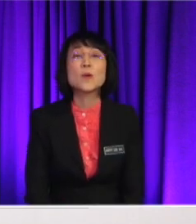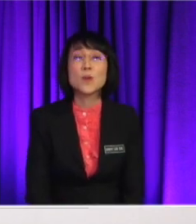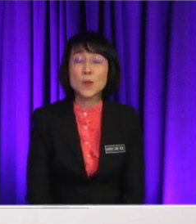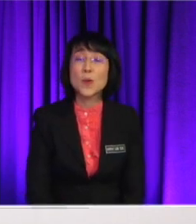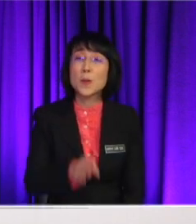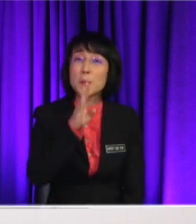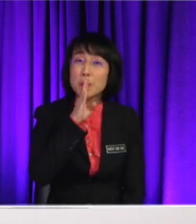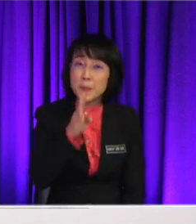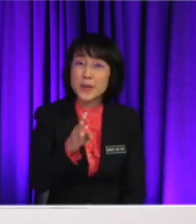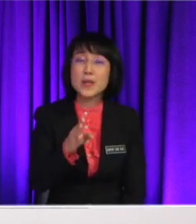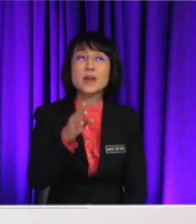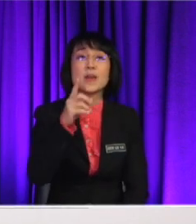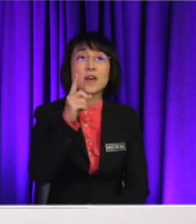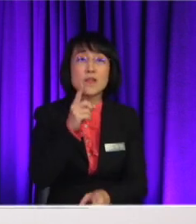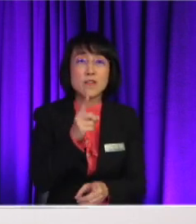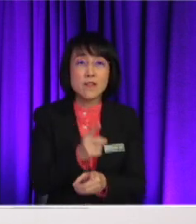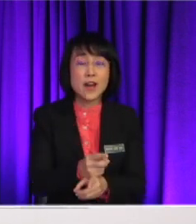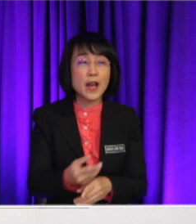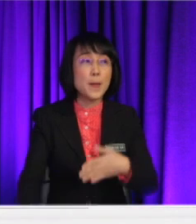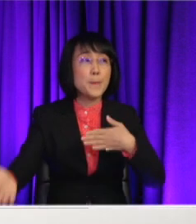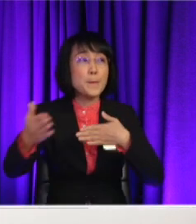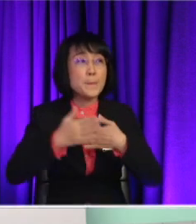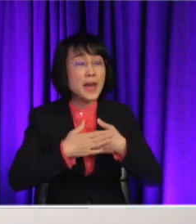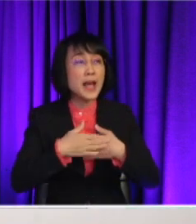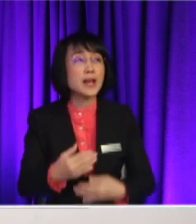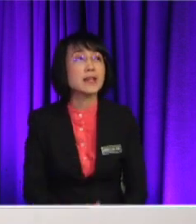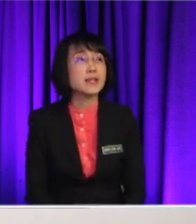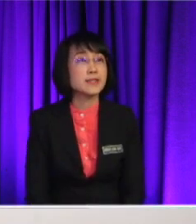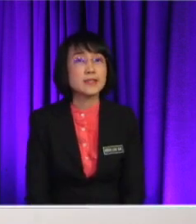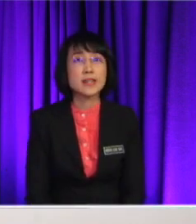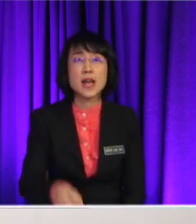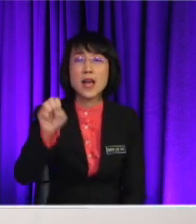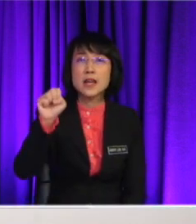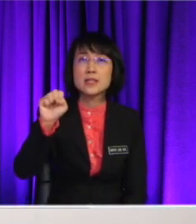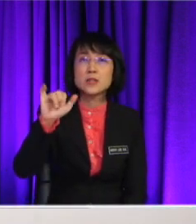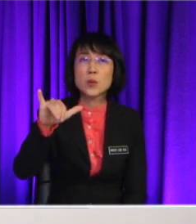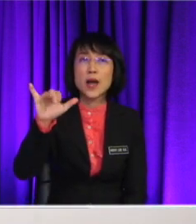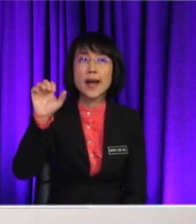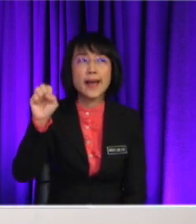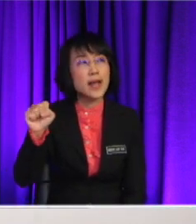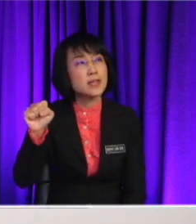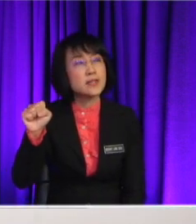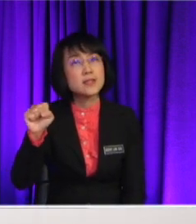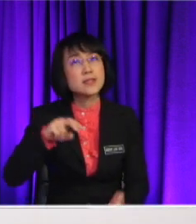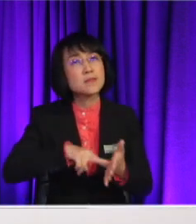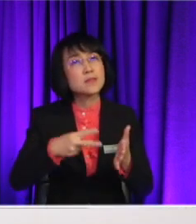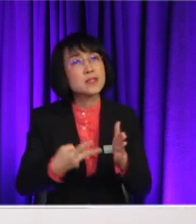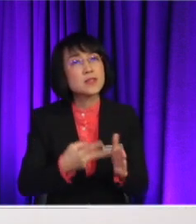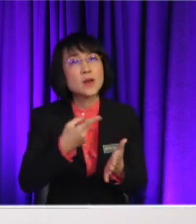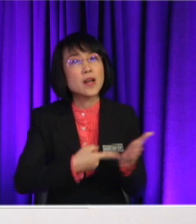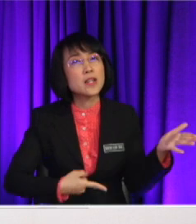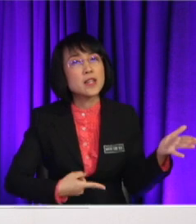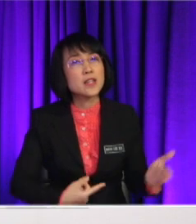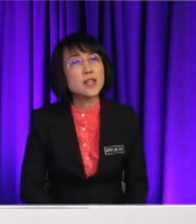Yeah, right, be right back Okay, thank you How about SYS? Anyone would like to try? It's not SOS, but SYS